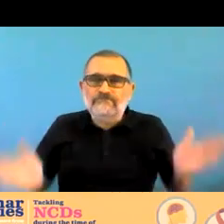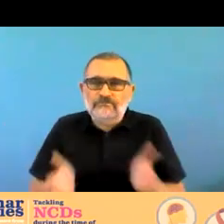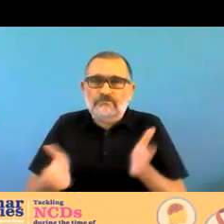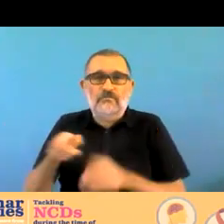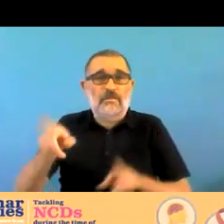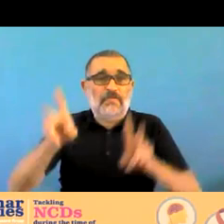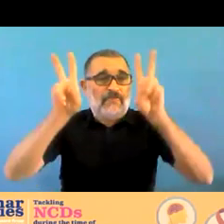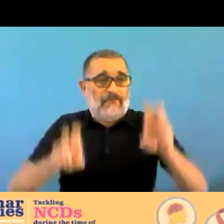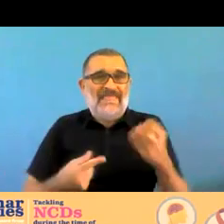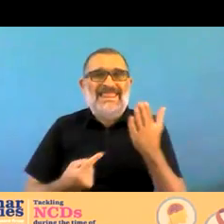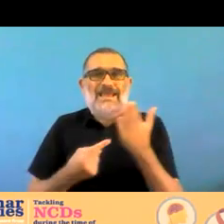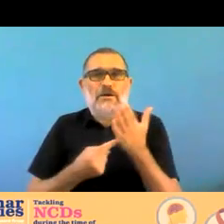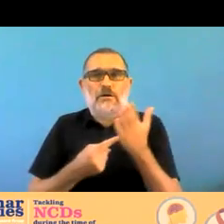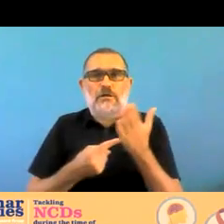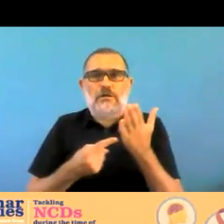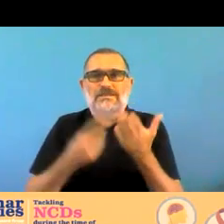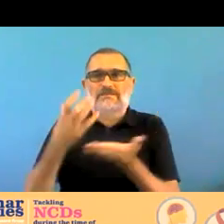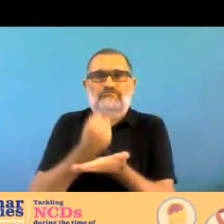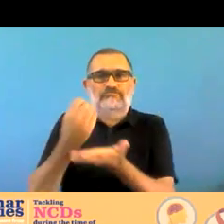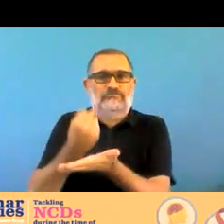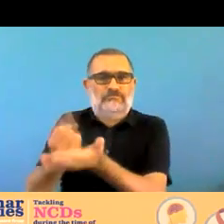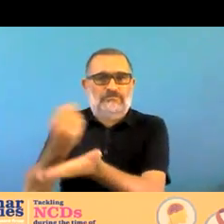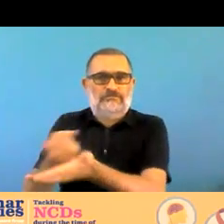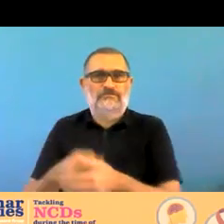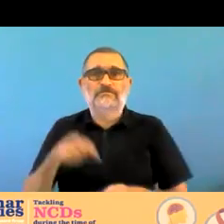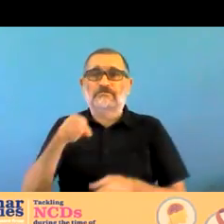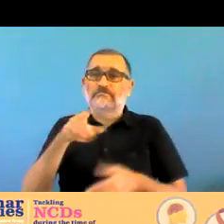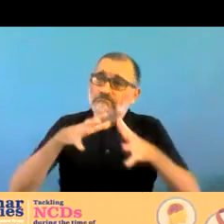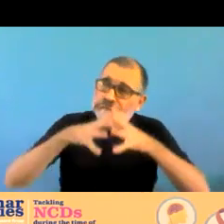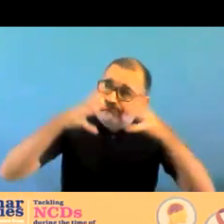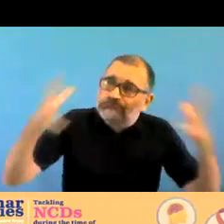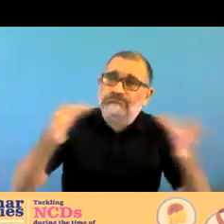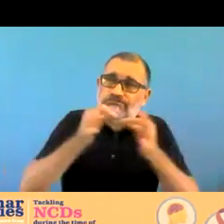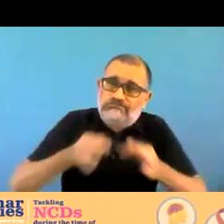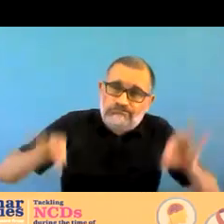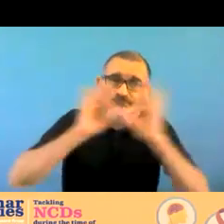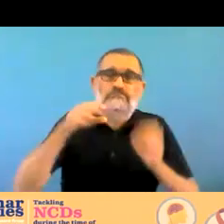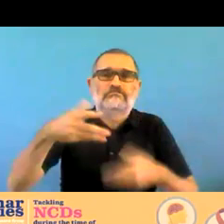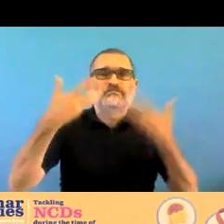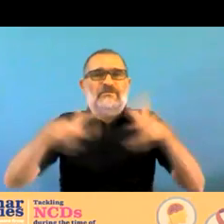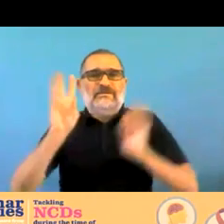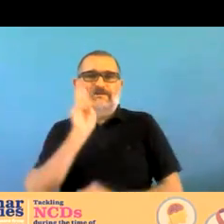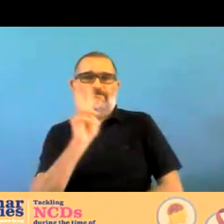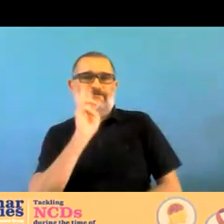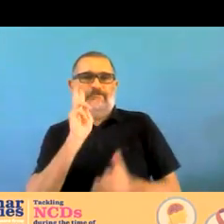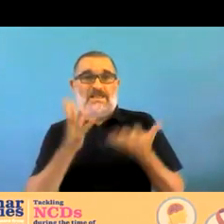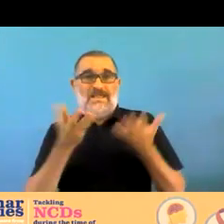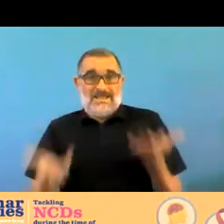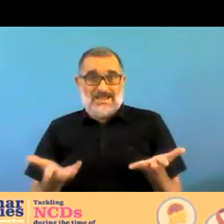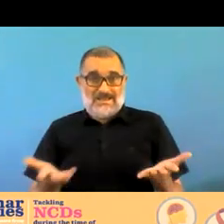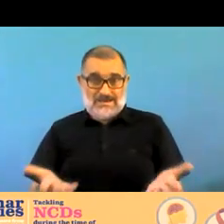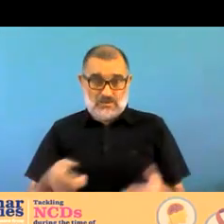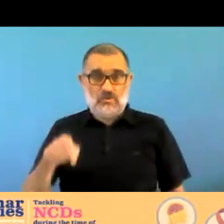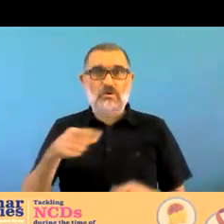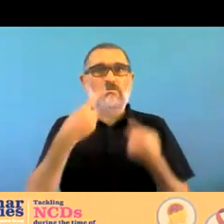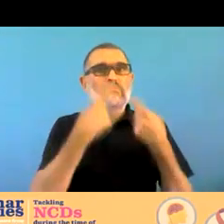with all the different uh apps and telephones and different means of alternative means of communication available to us we can provide support to